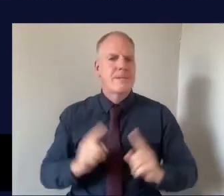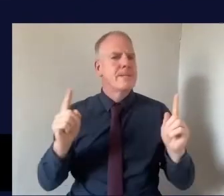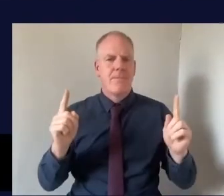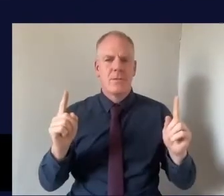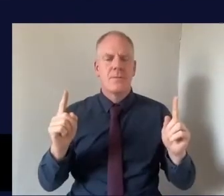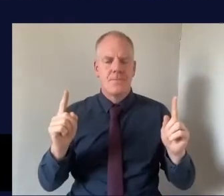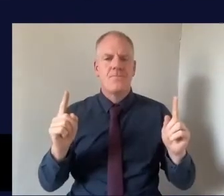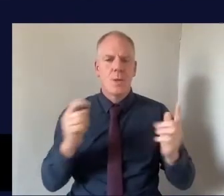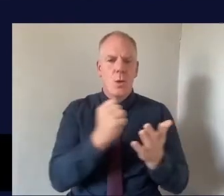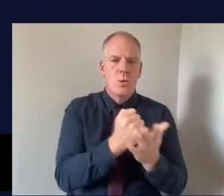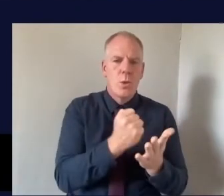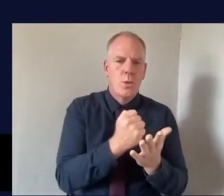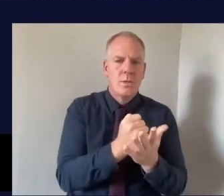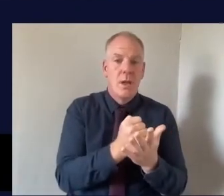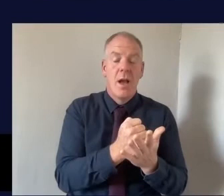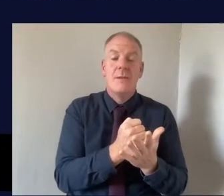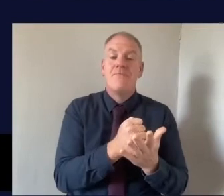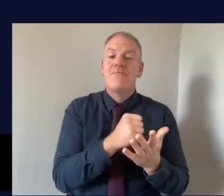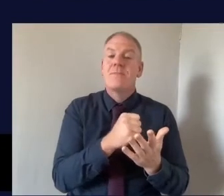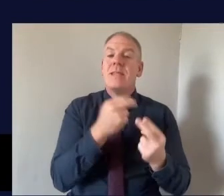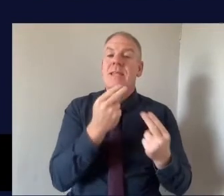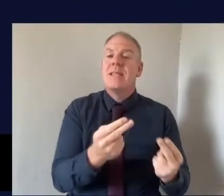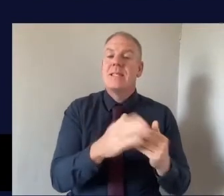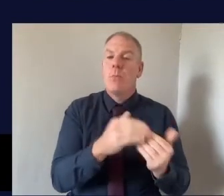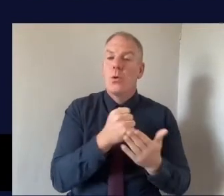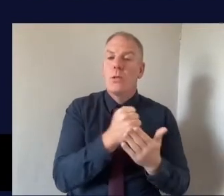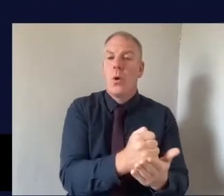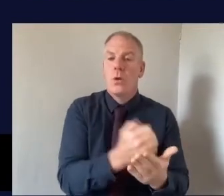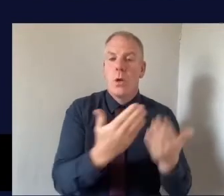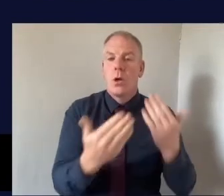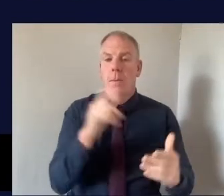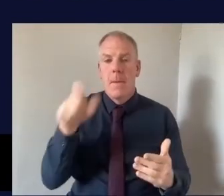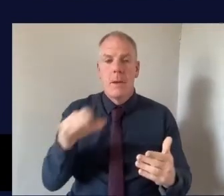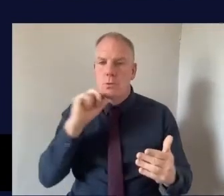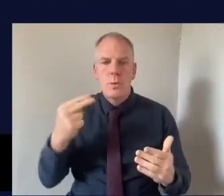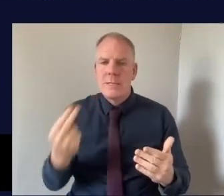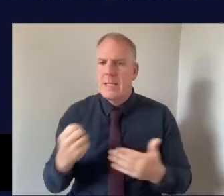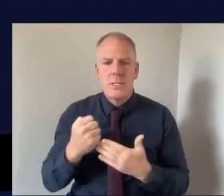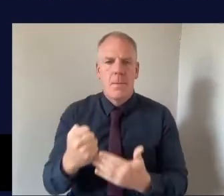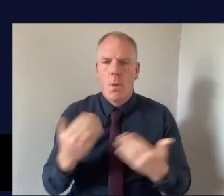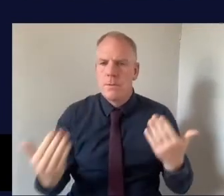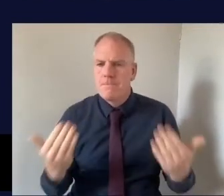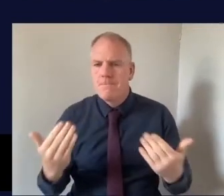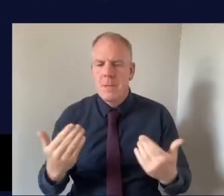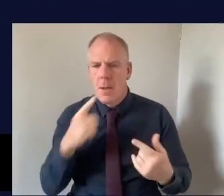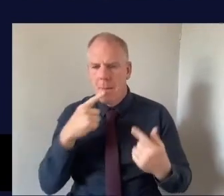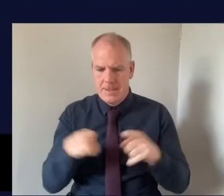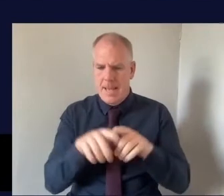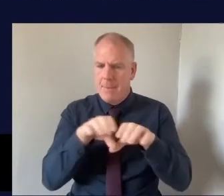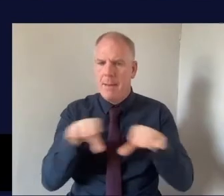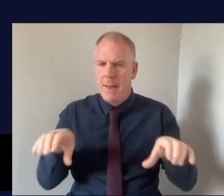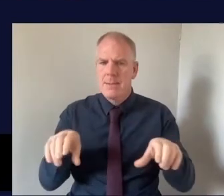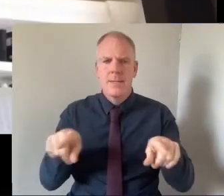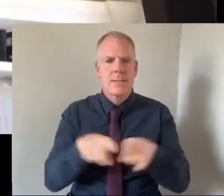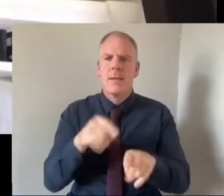a student who might actually need more support and a student who may not but within the same classroom within the same school.